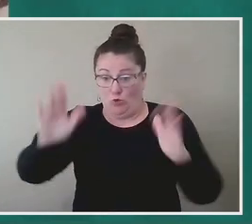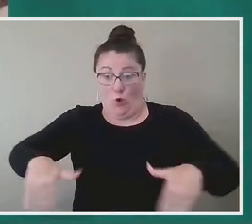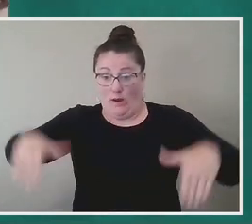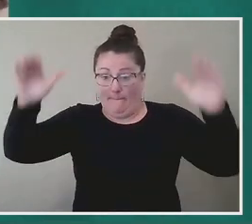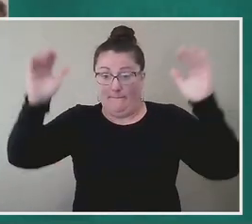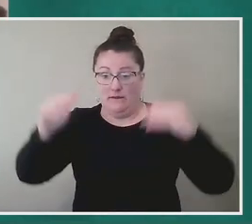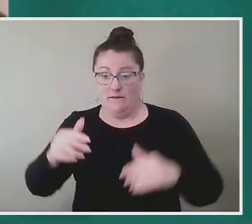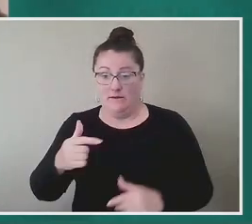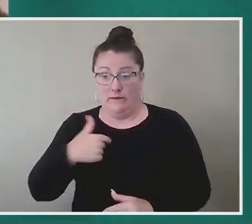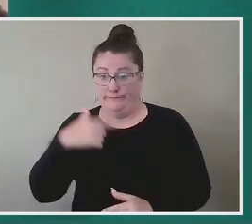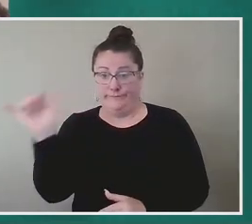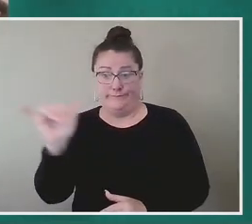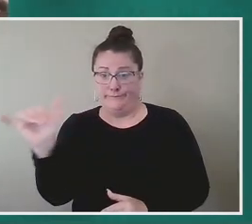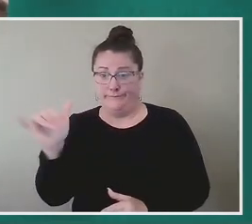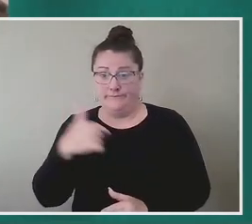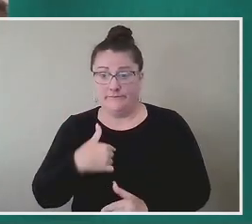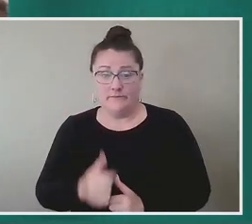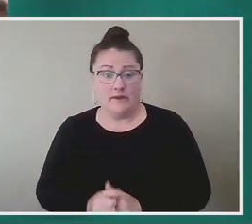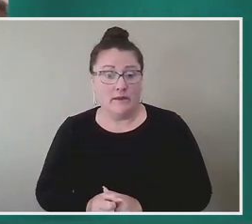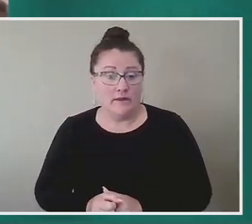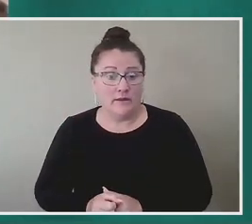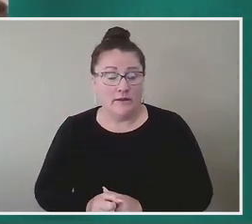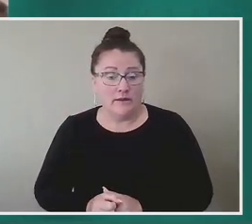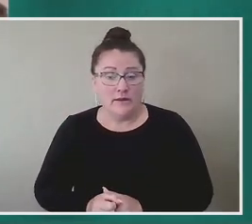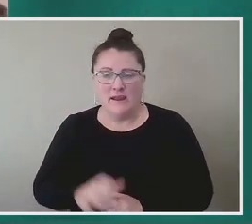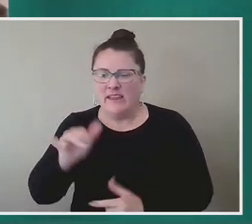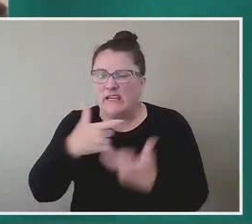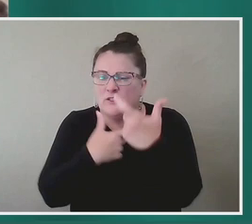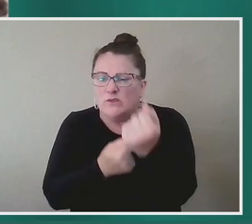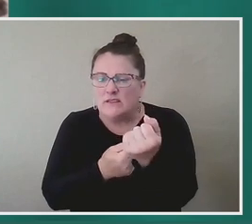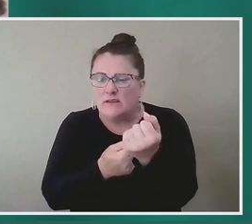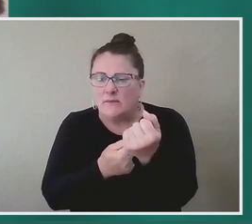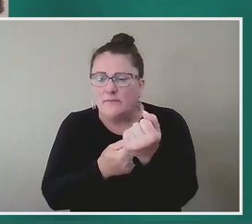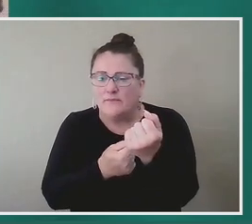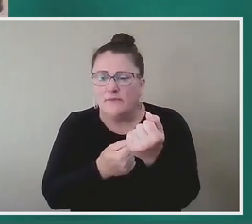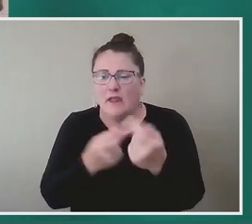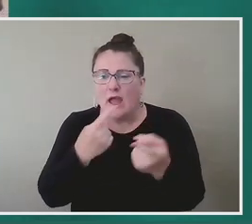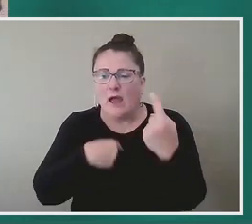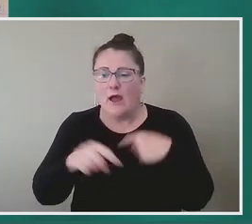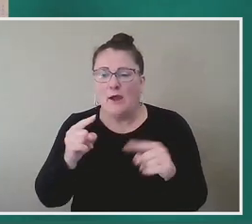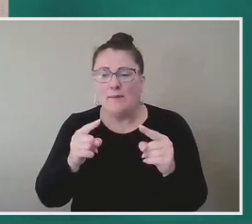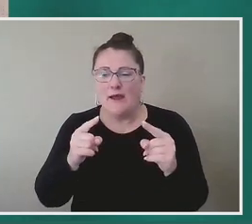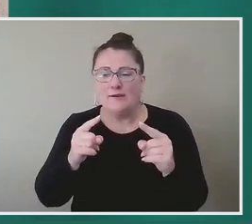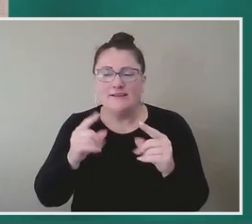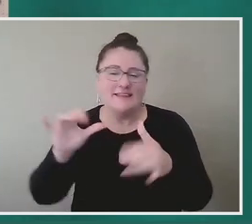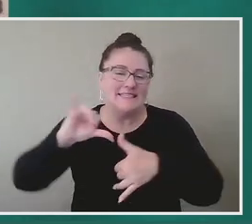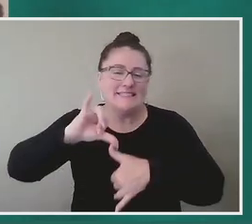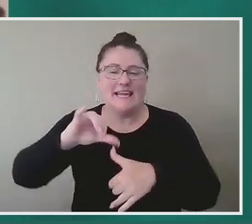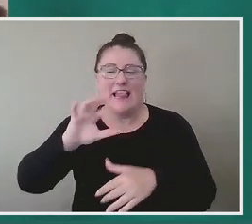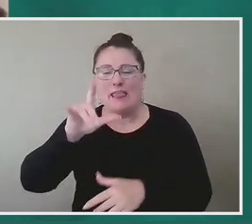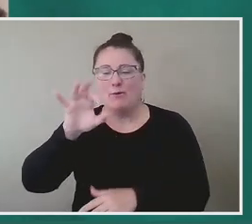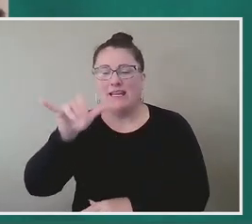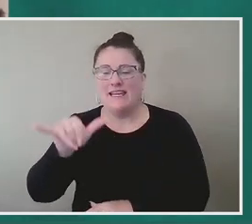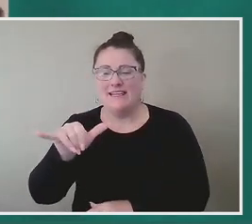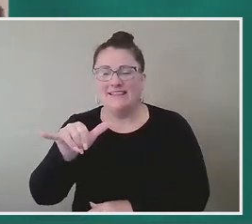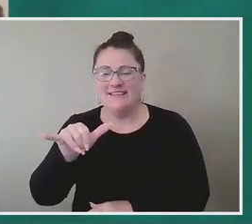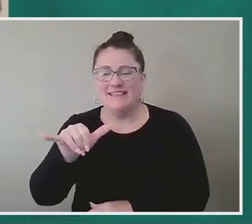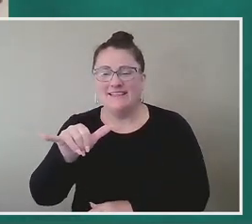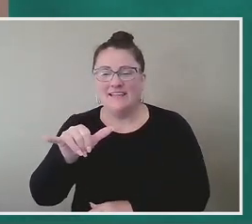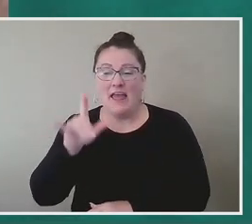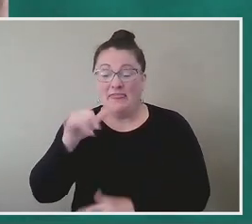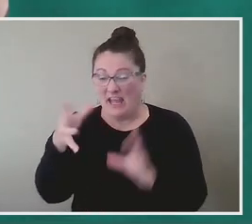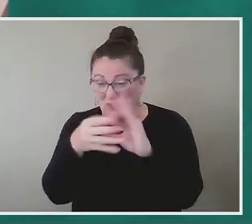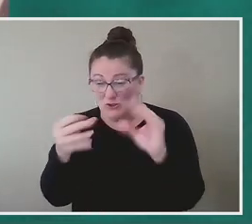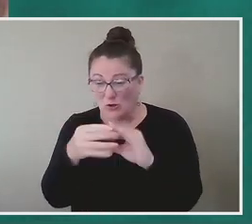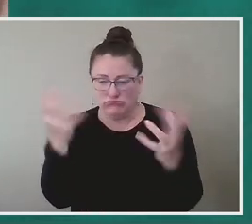learn, uh, that was the one interesting thing to me was about the Statue Liberty. And, and that story was fascinating as well. So